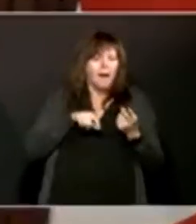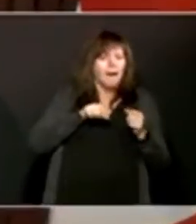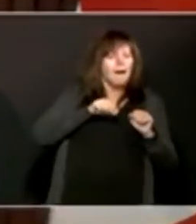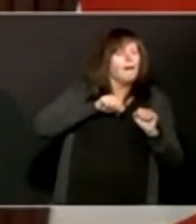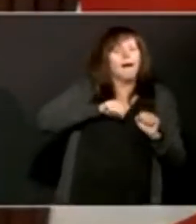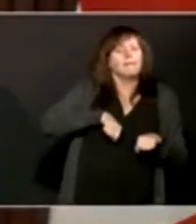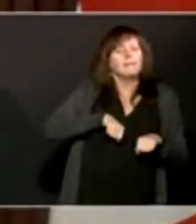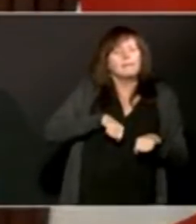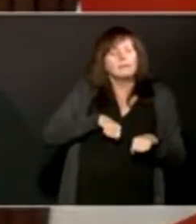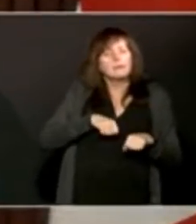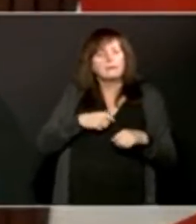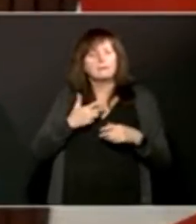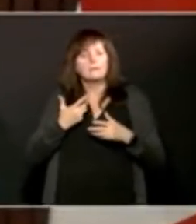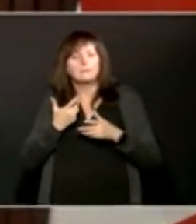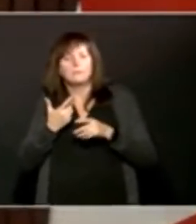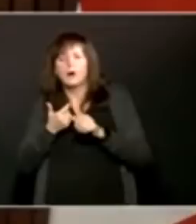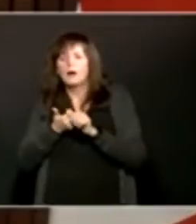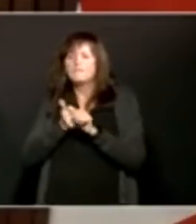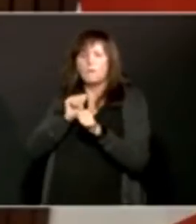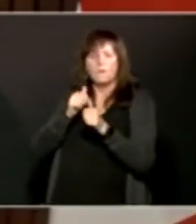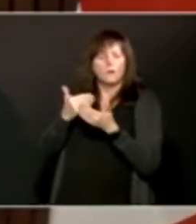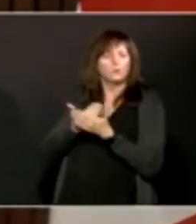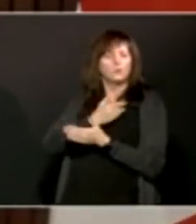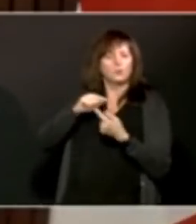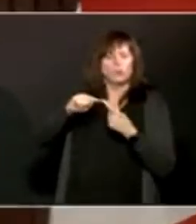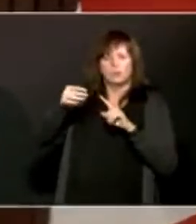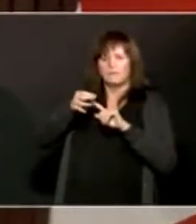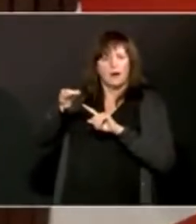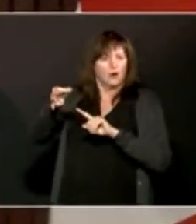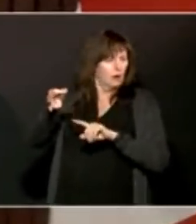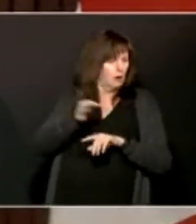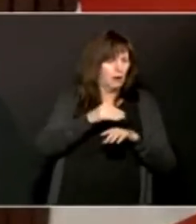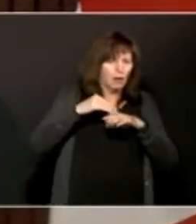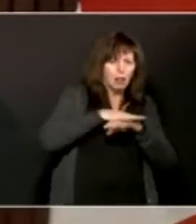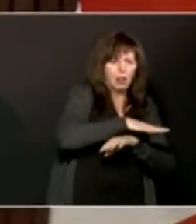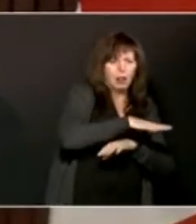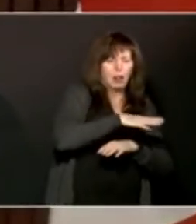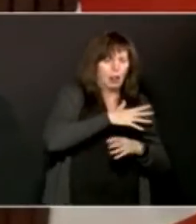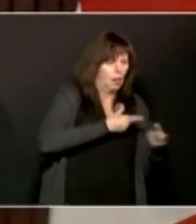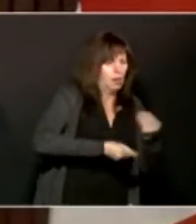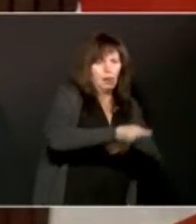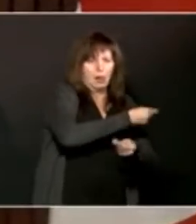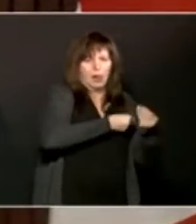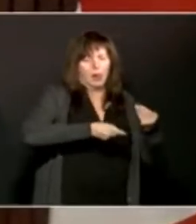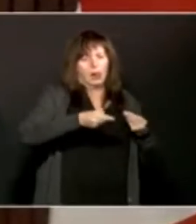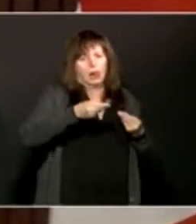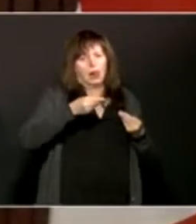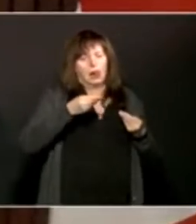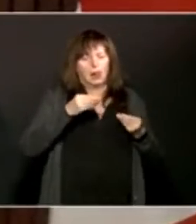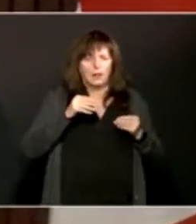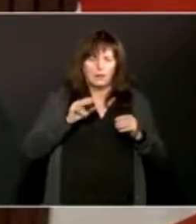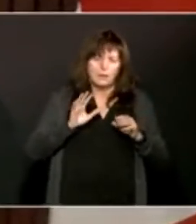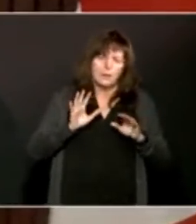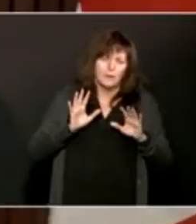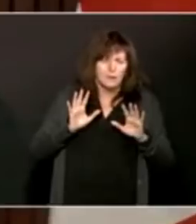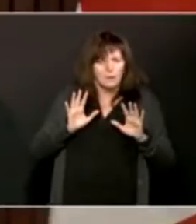of the virus into the facilities and to prevent transmission, considering that we have